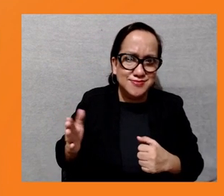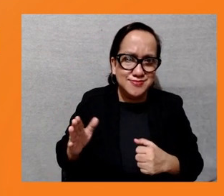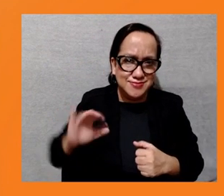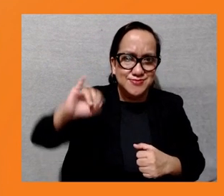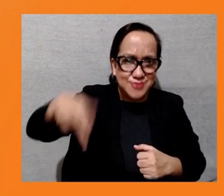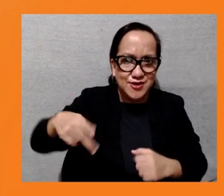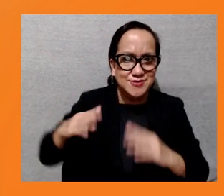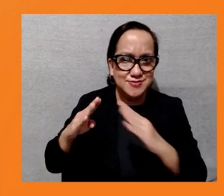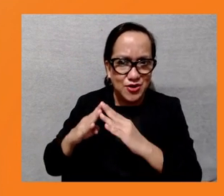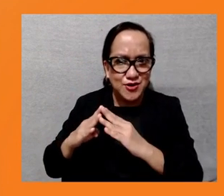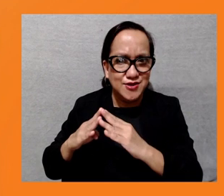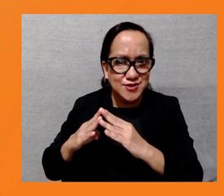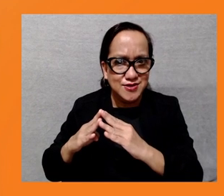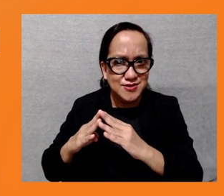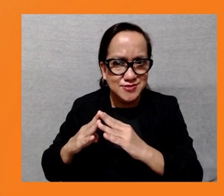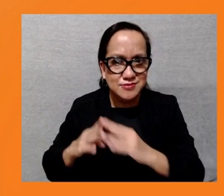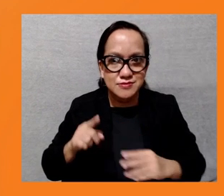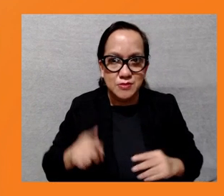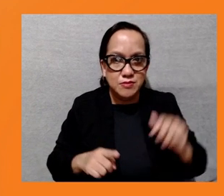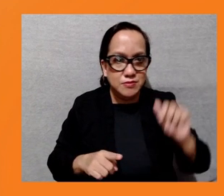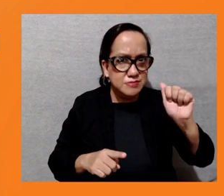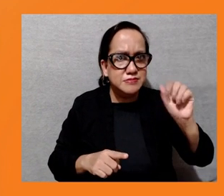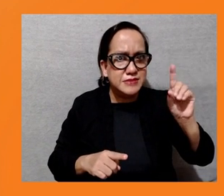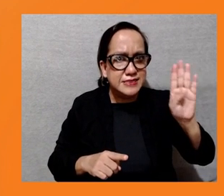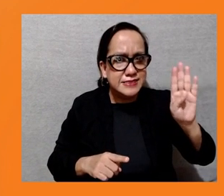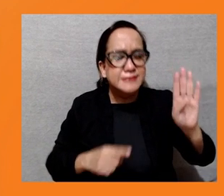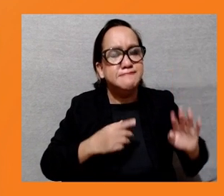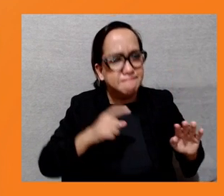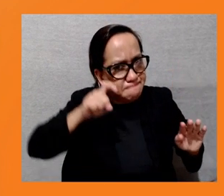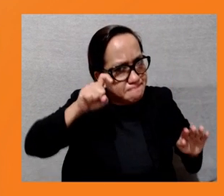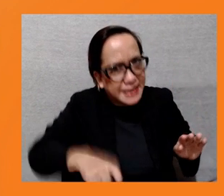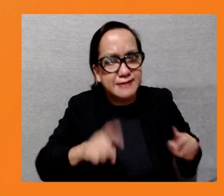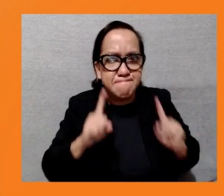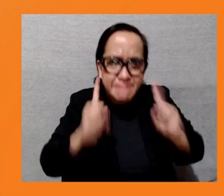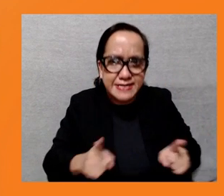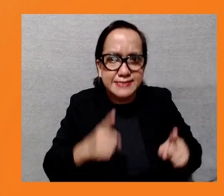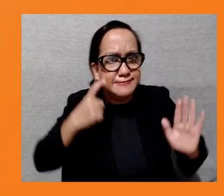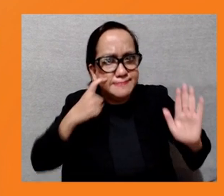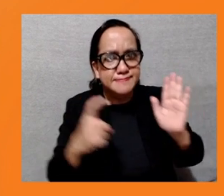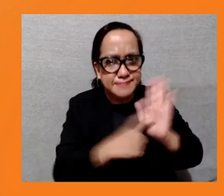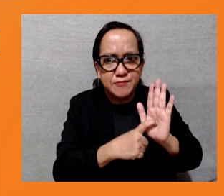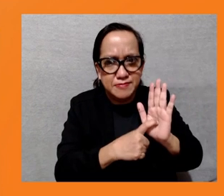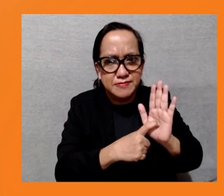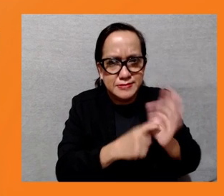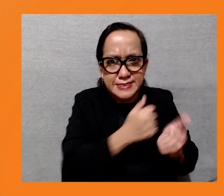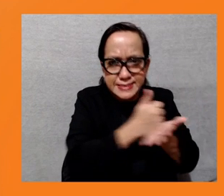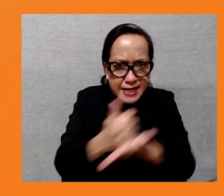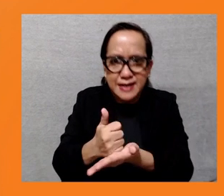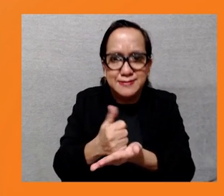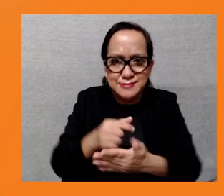and there is no participation of local consultations forum, and there is no, like, information of SAFQAR policy and,